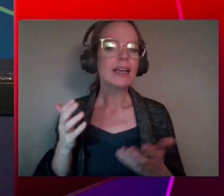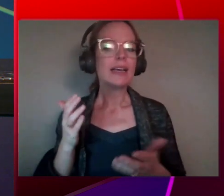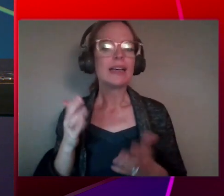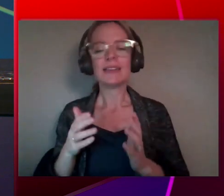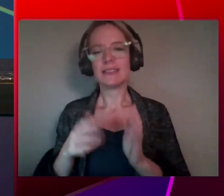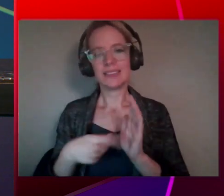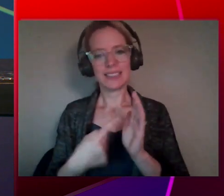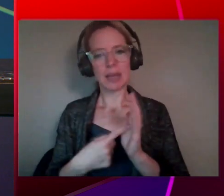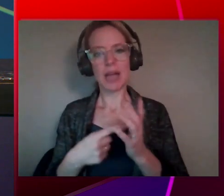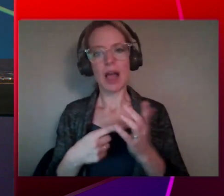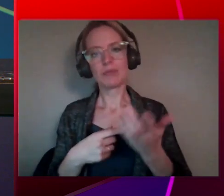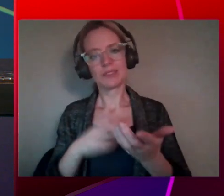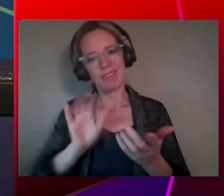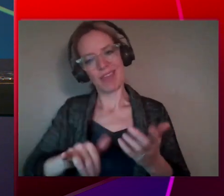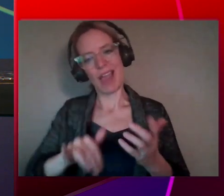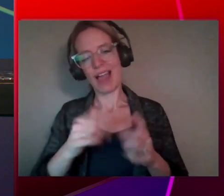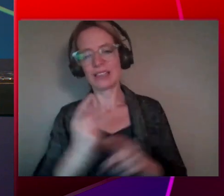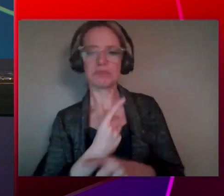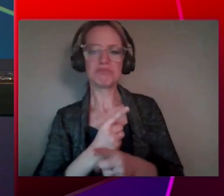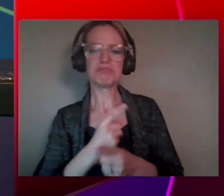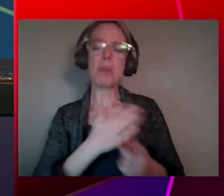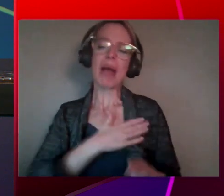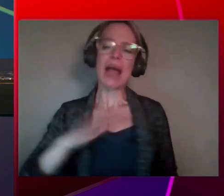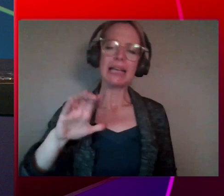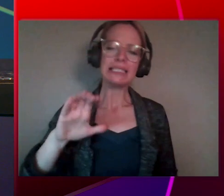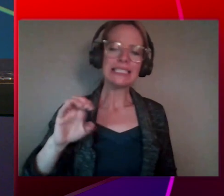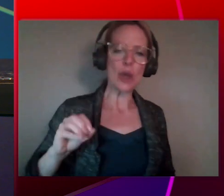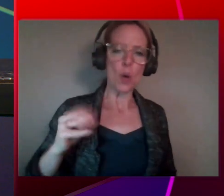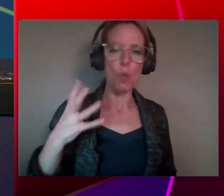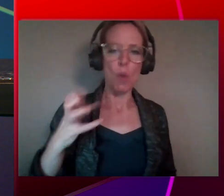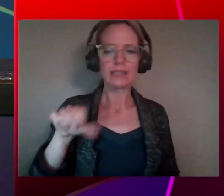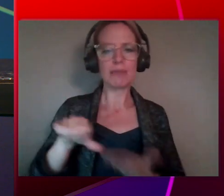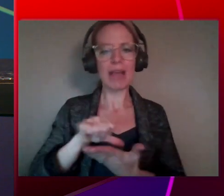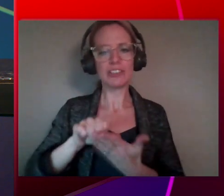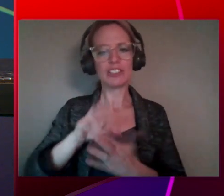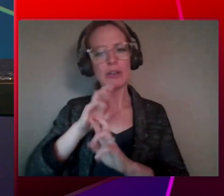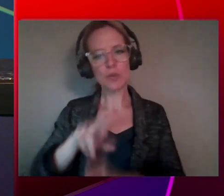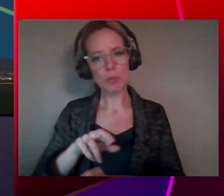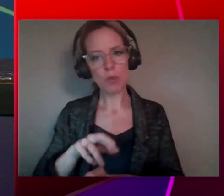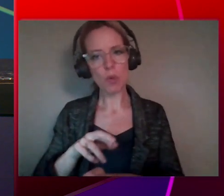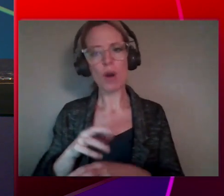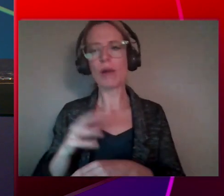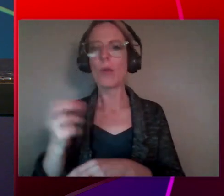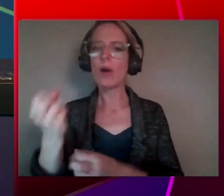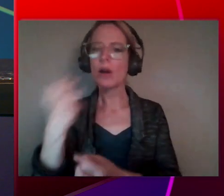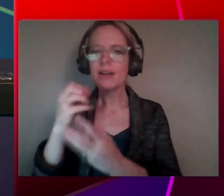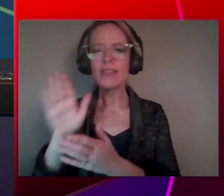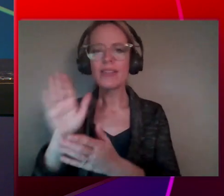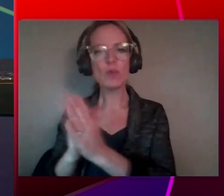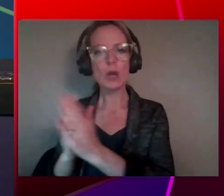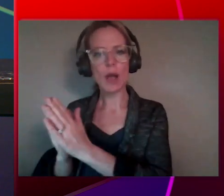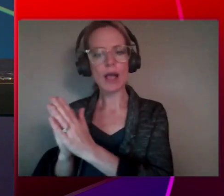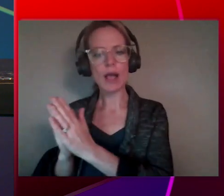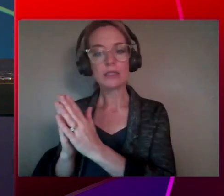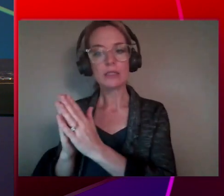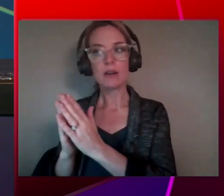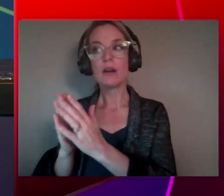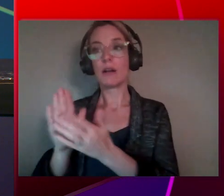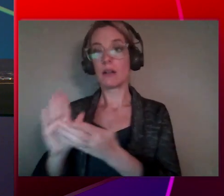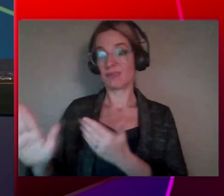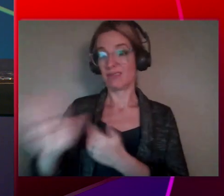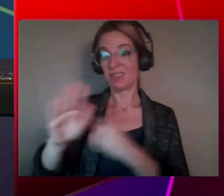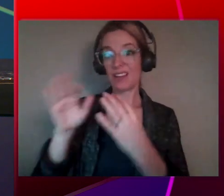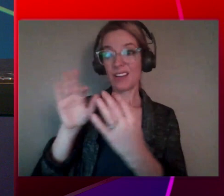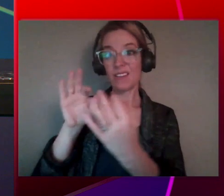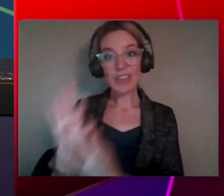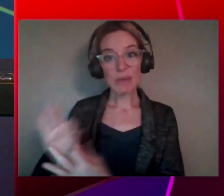paginated report. So they have been very instrumental in helping us shape how the terminology, the use of